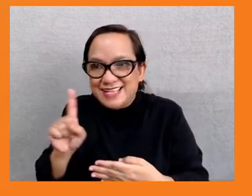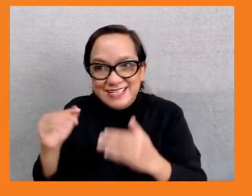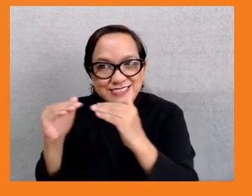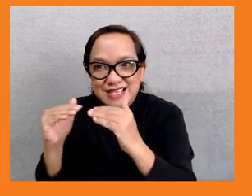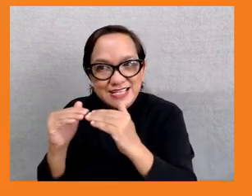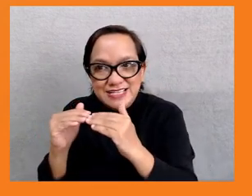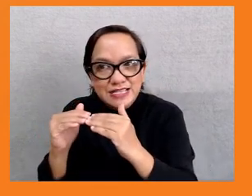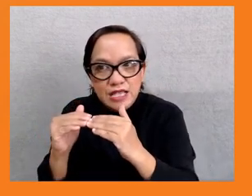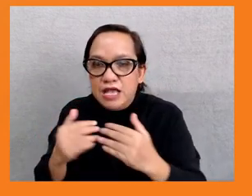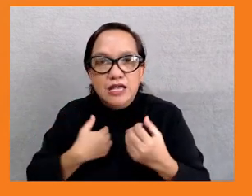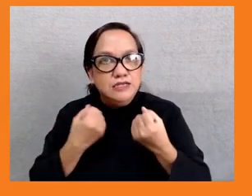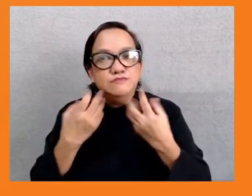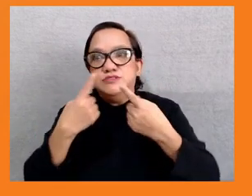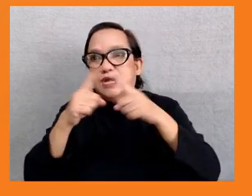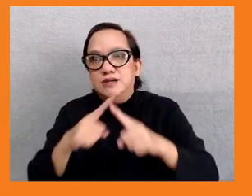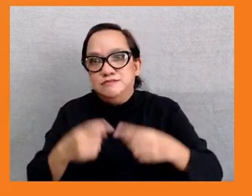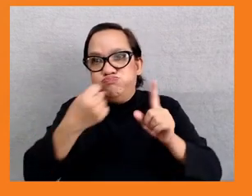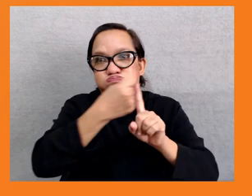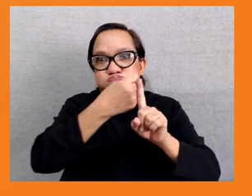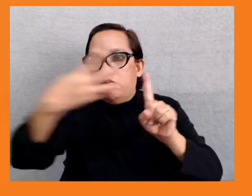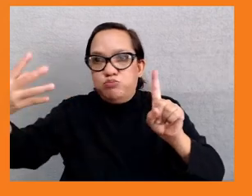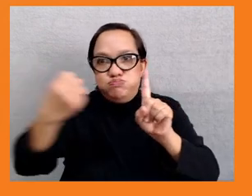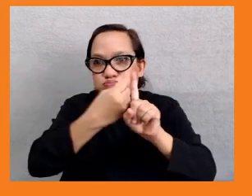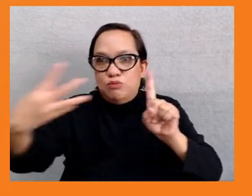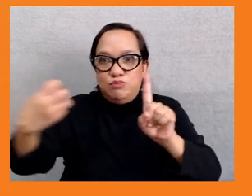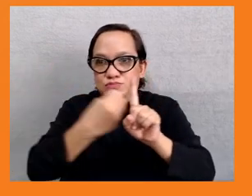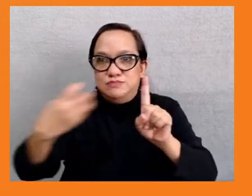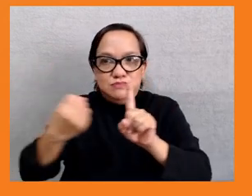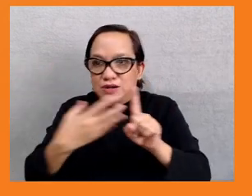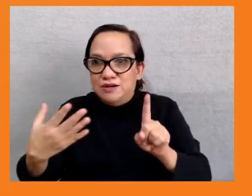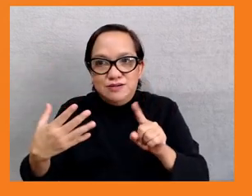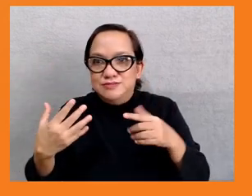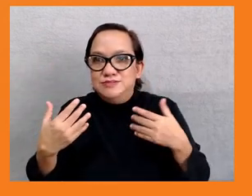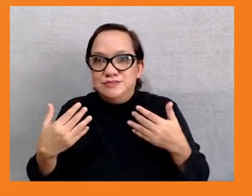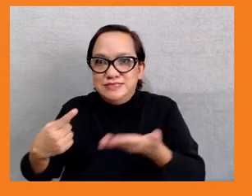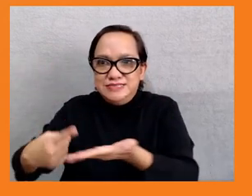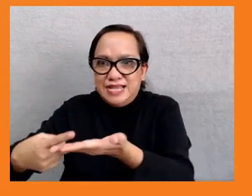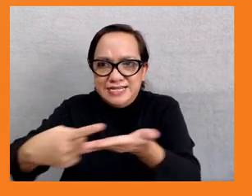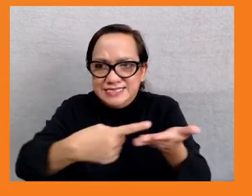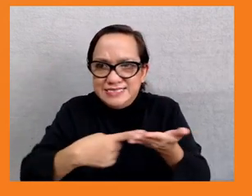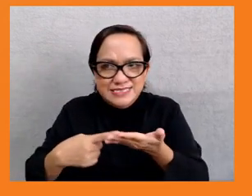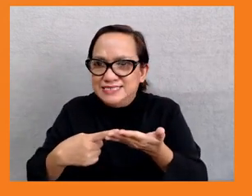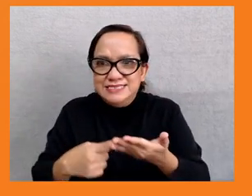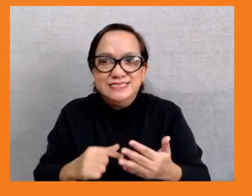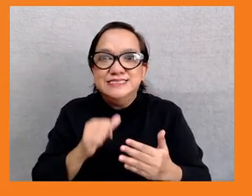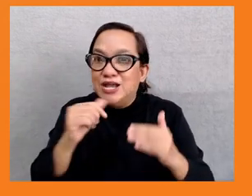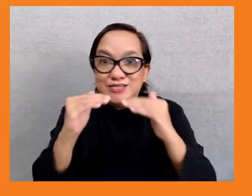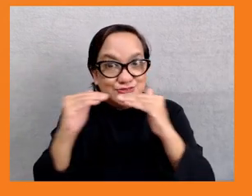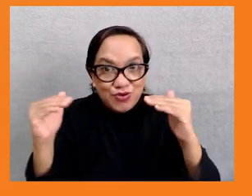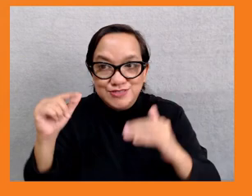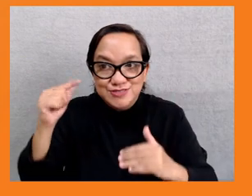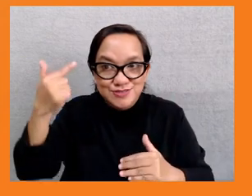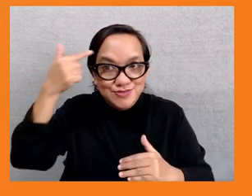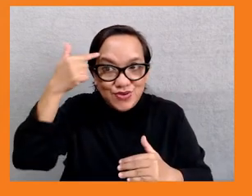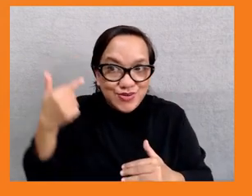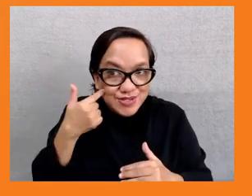deal with racial injustice, justice, caste injustice, gender injustice, which have to do with establishing and enforcing rights for people that go